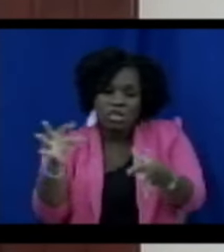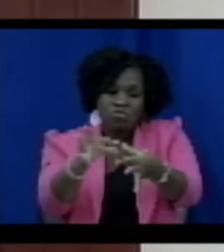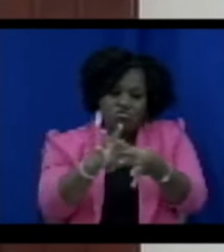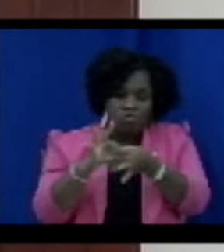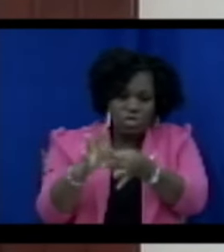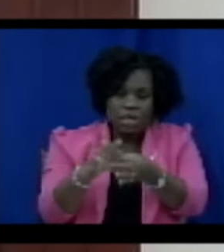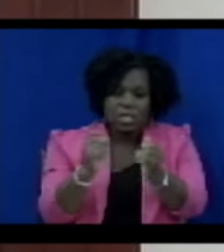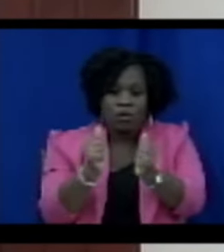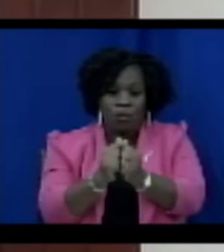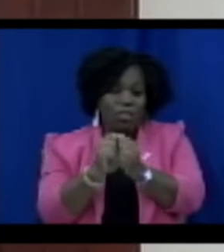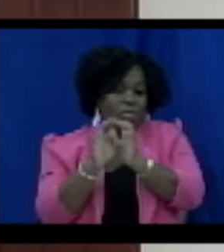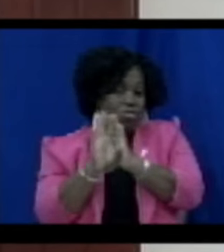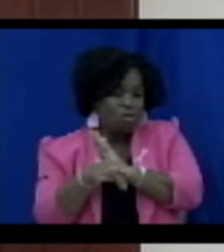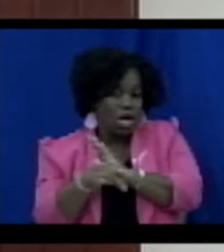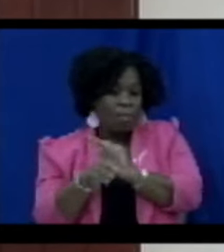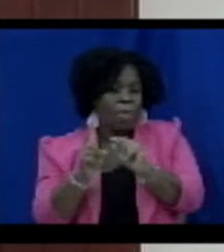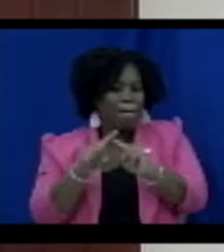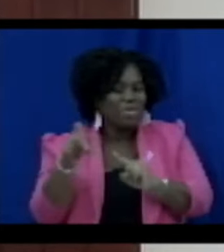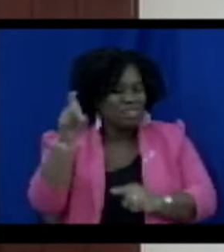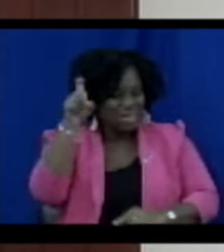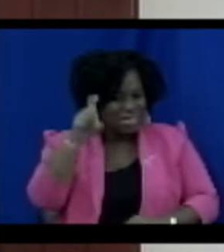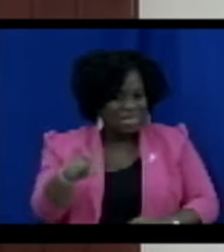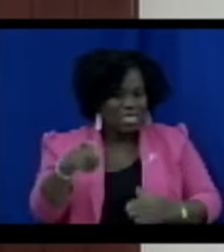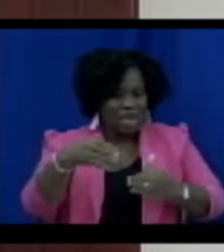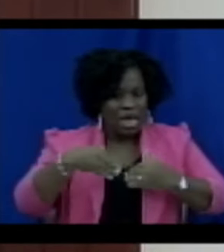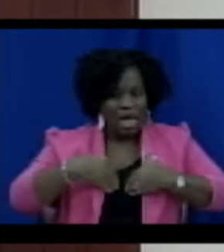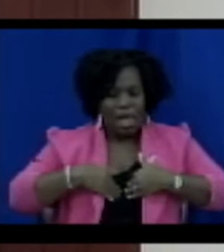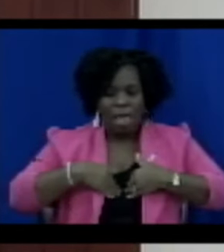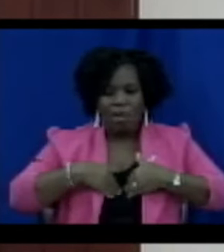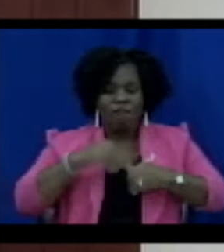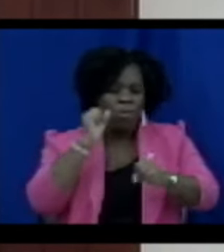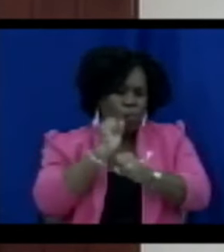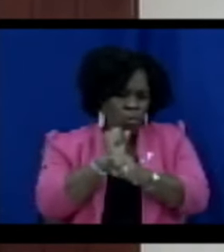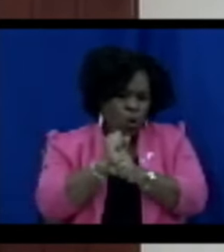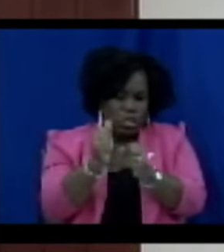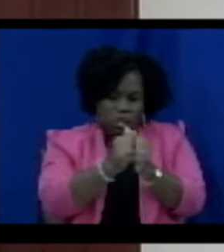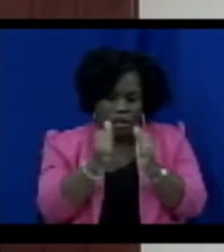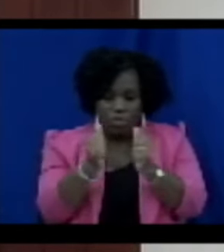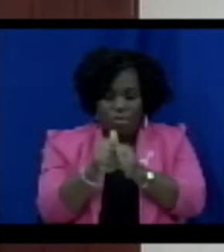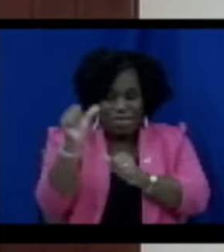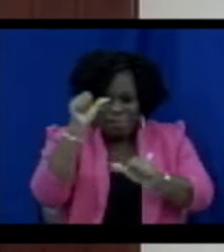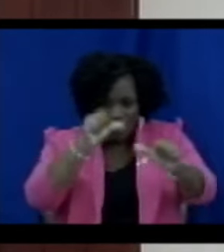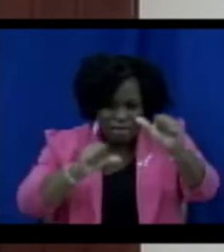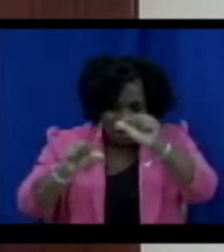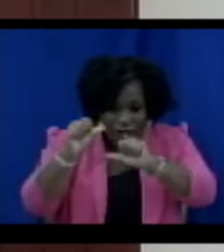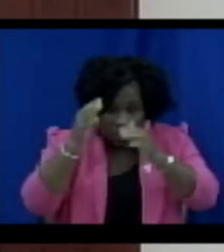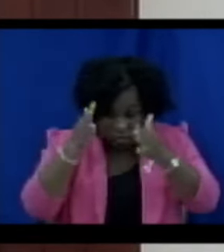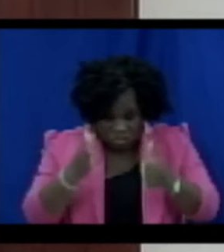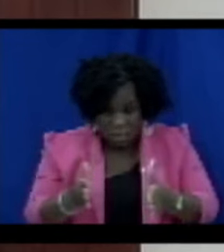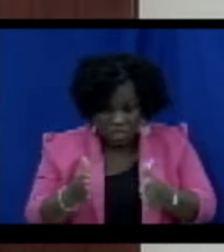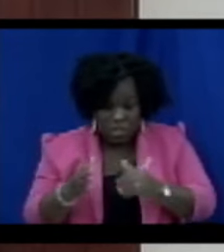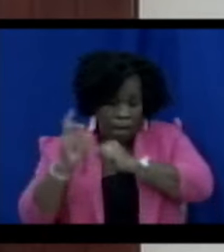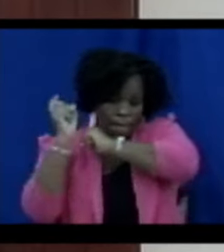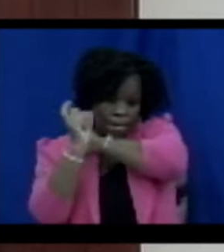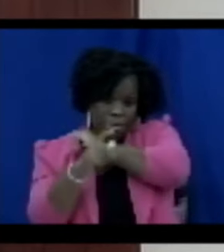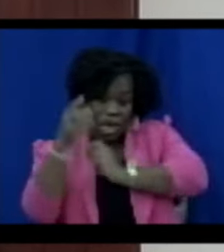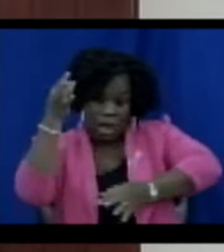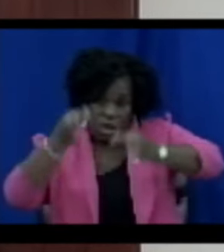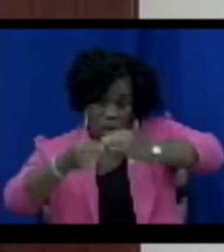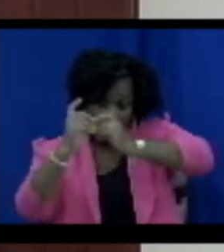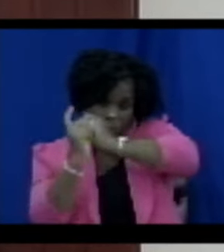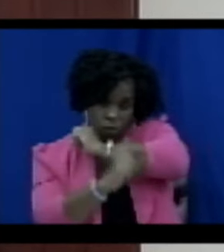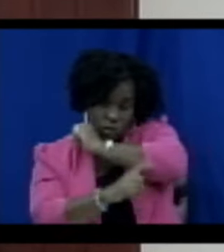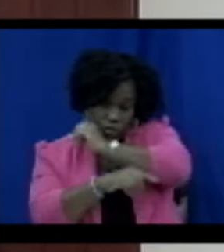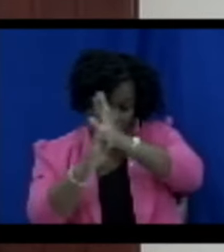is critical to the work of investigators and prosecutors who strive to hold perpetrators of white-collar crime